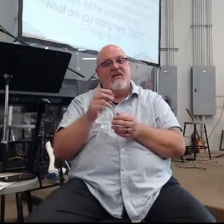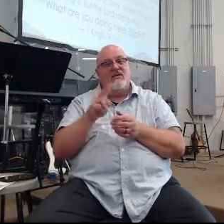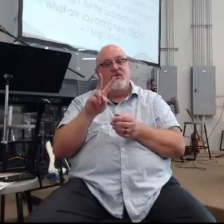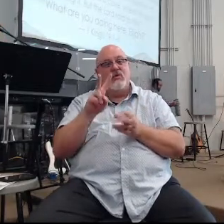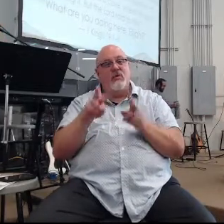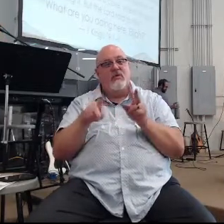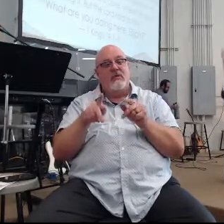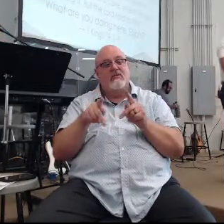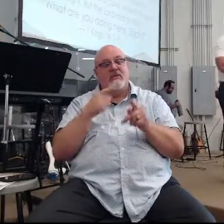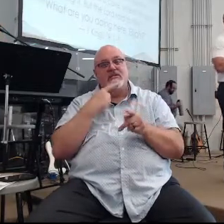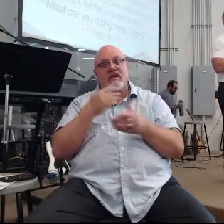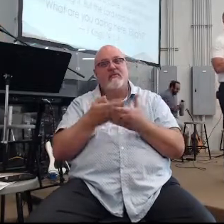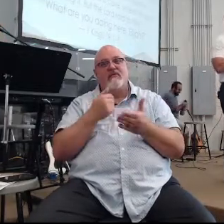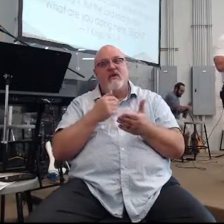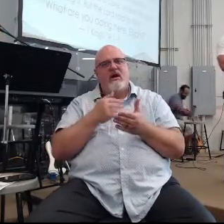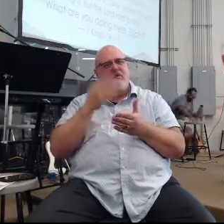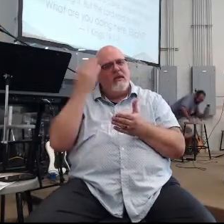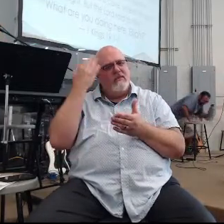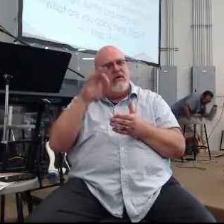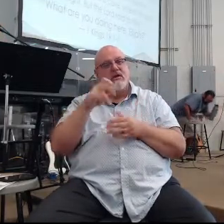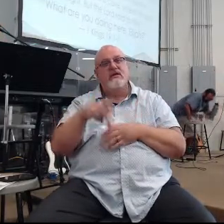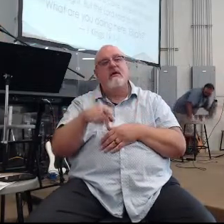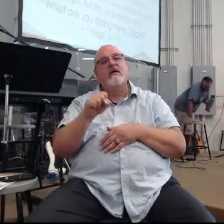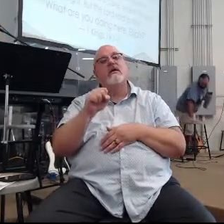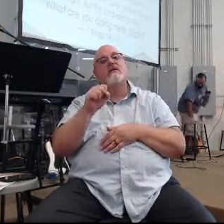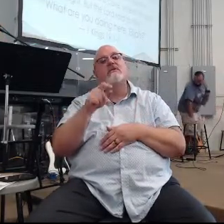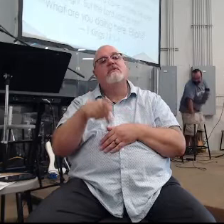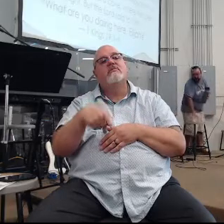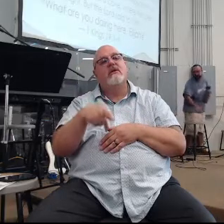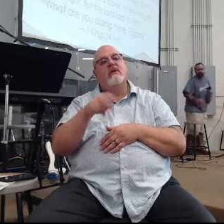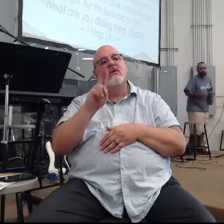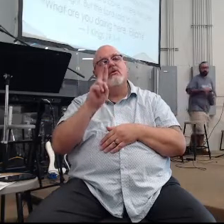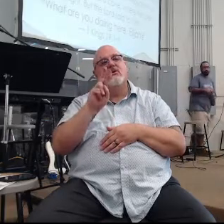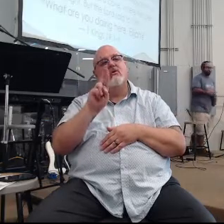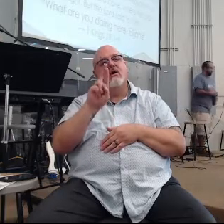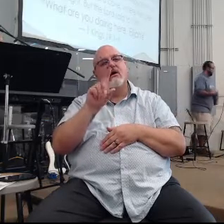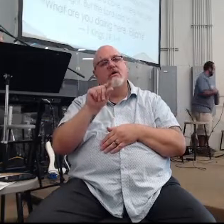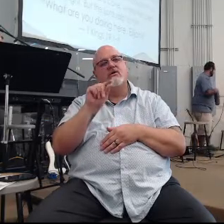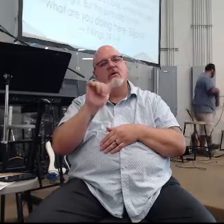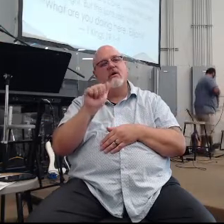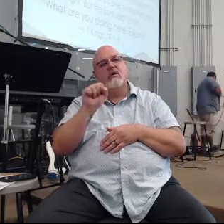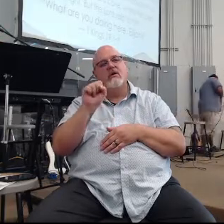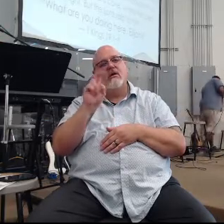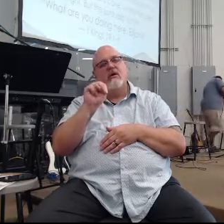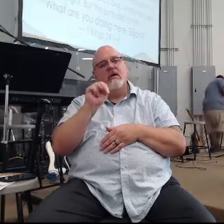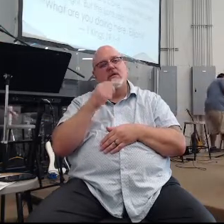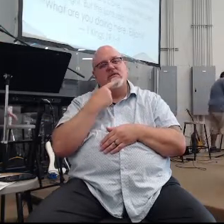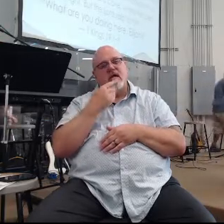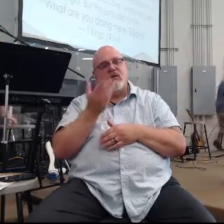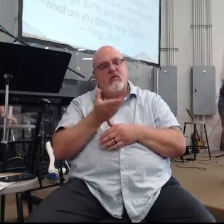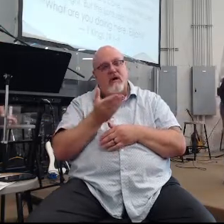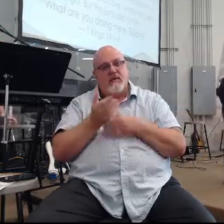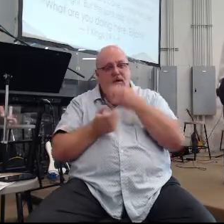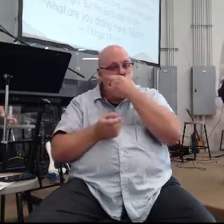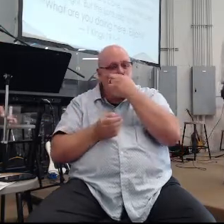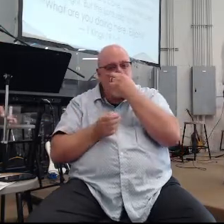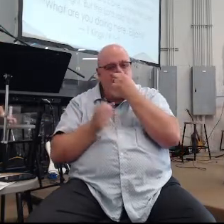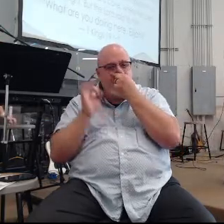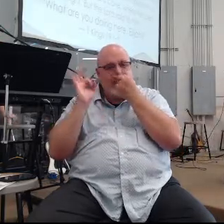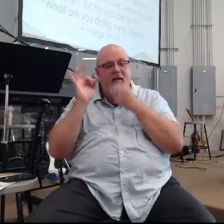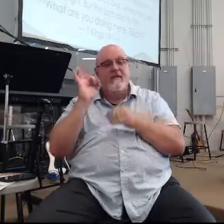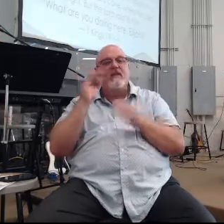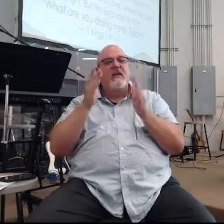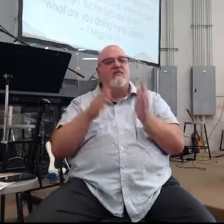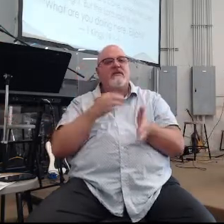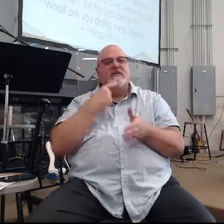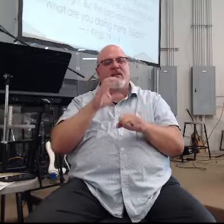said. Charles Haddon Spurgeon, for those of who don't know, was a 19th century. means he lived in the 1800s. Preacher, he said